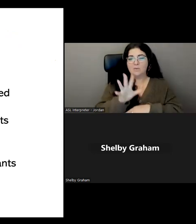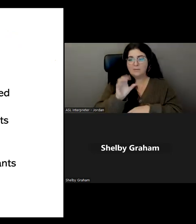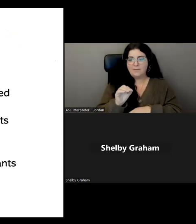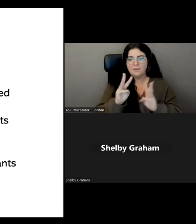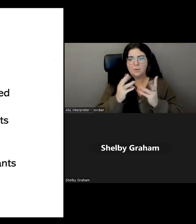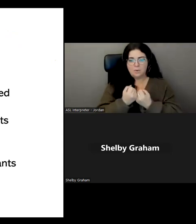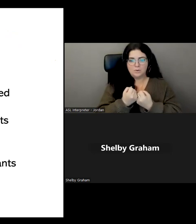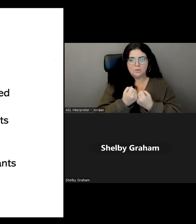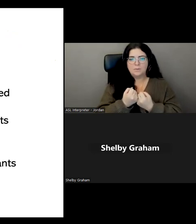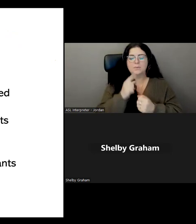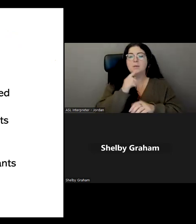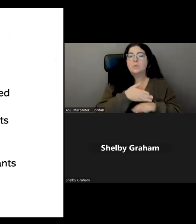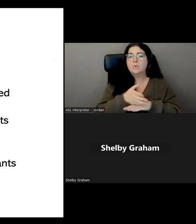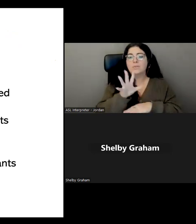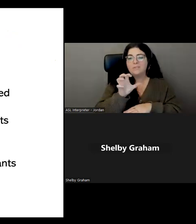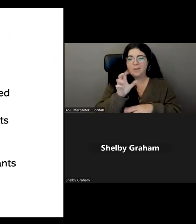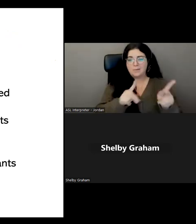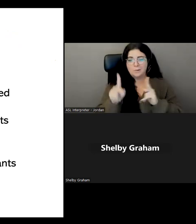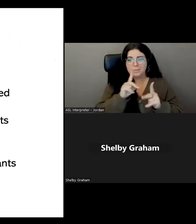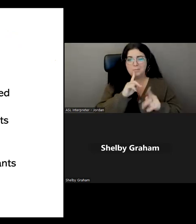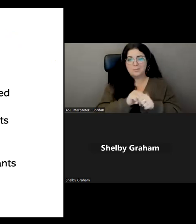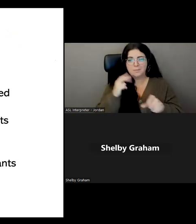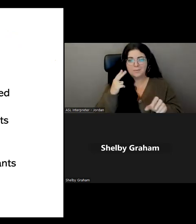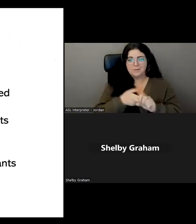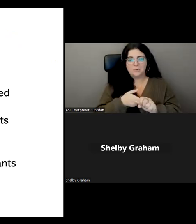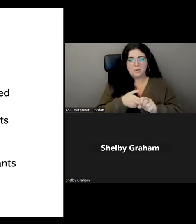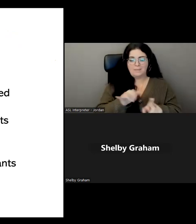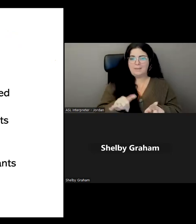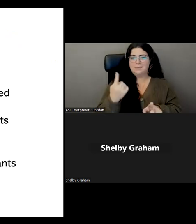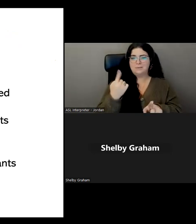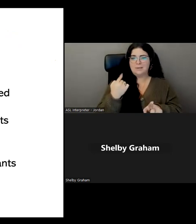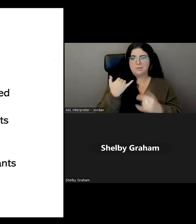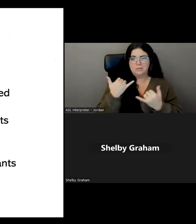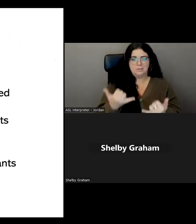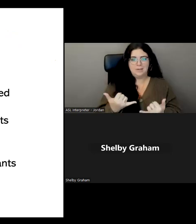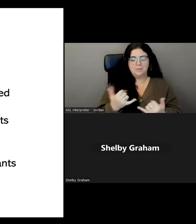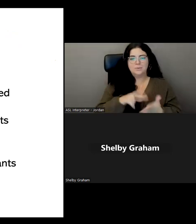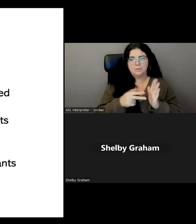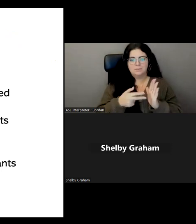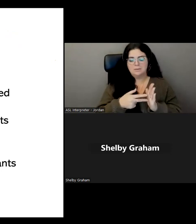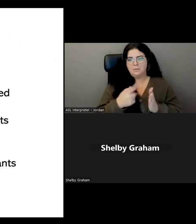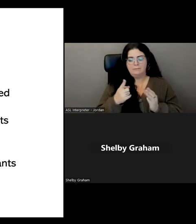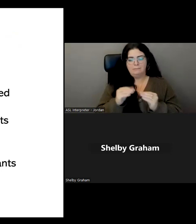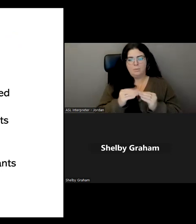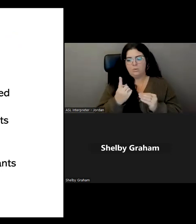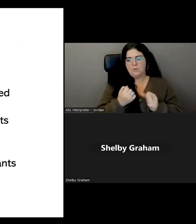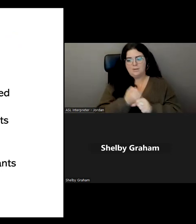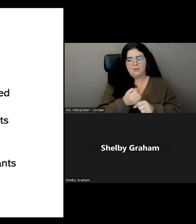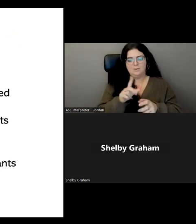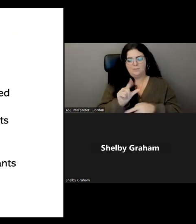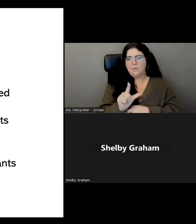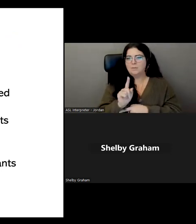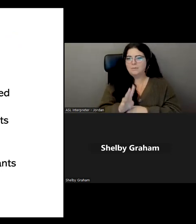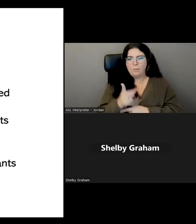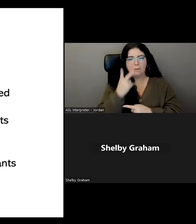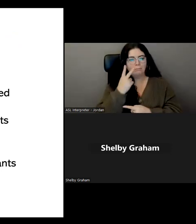500 workshop participants. And that was just since last year. So, I mean, we still have a full year to go to see what